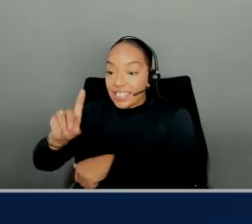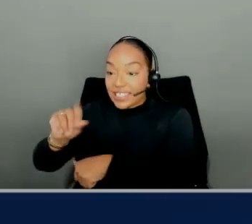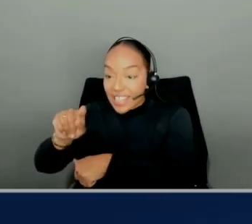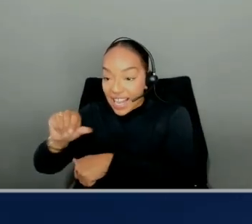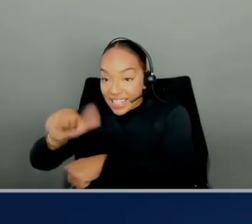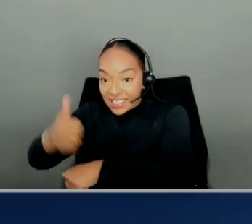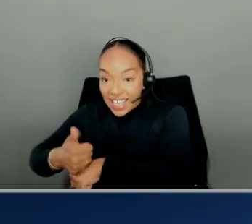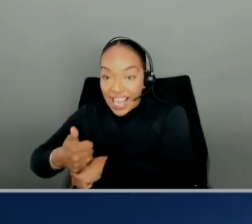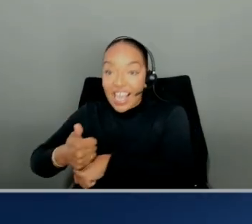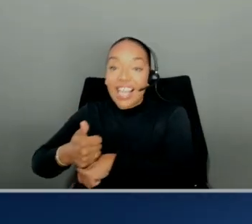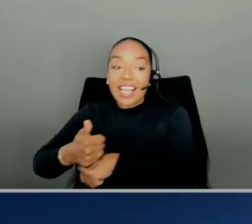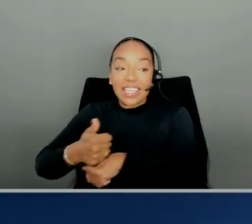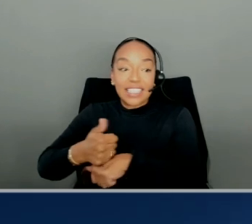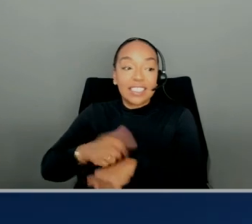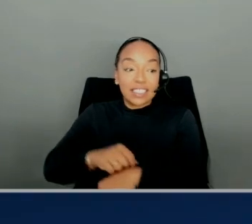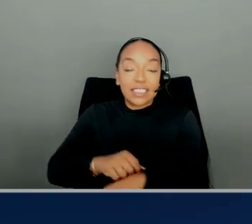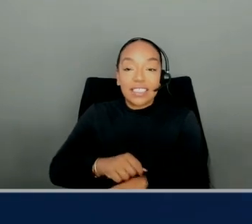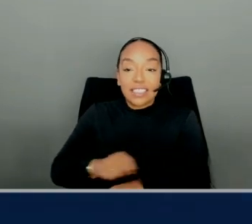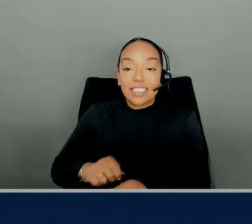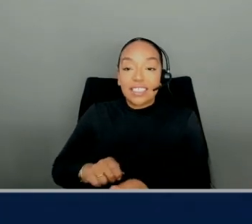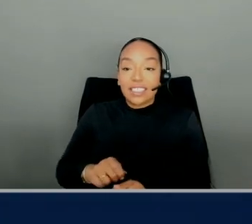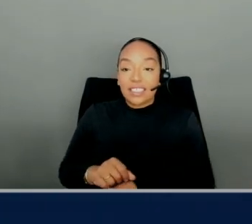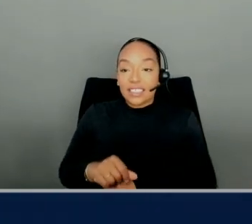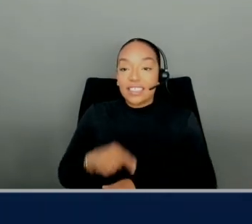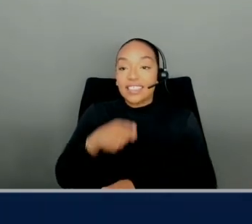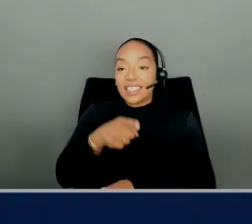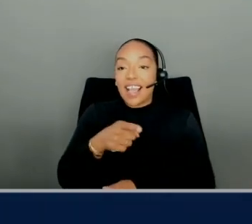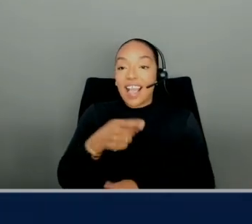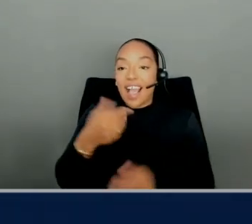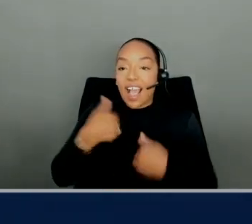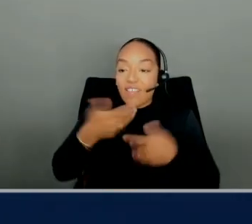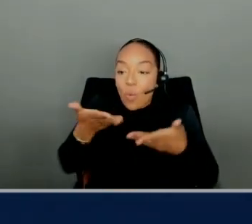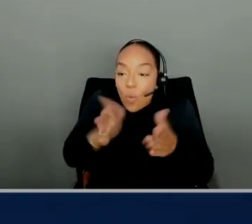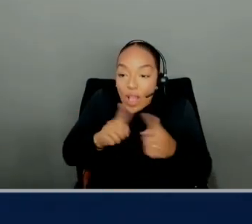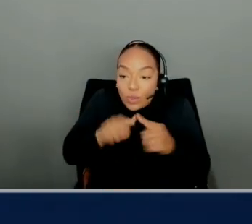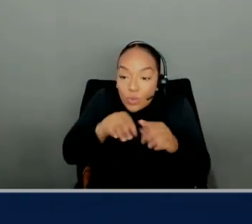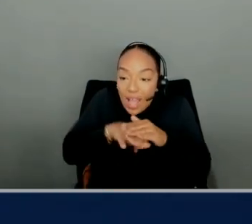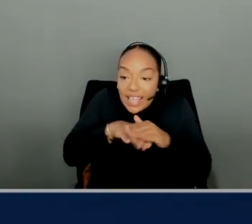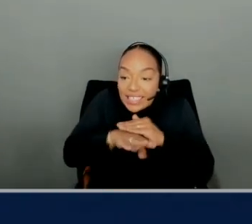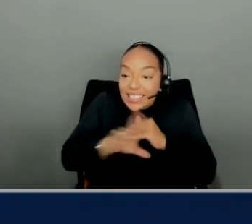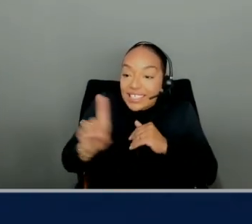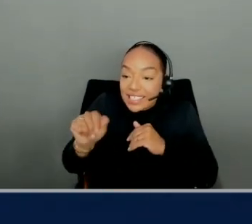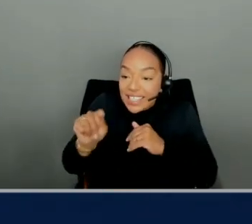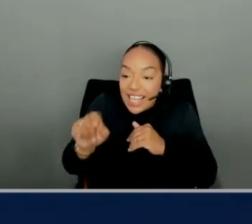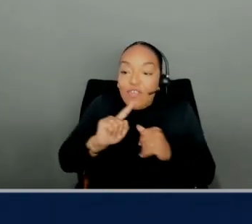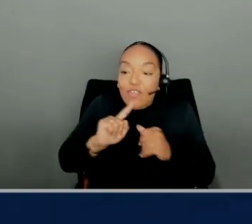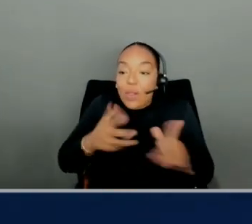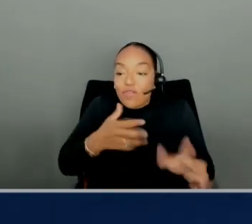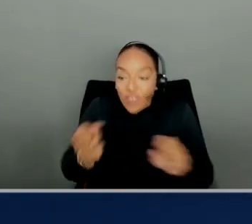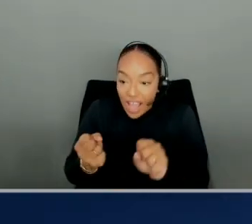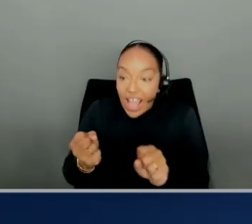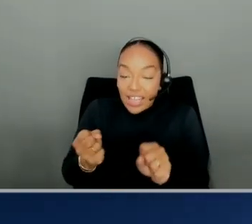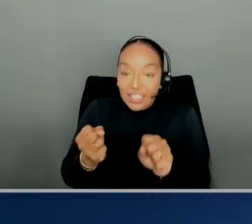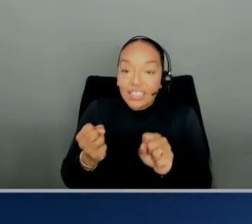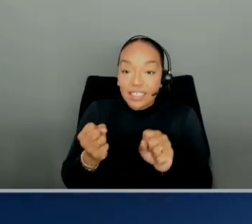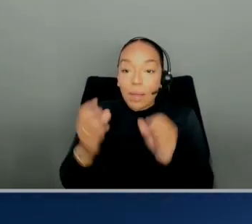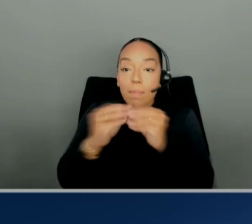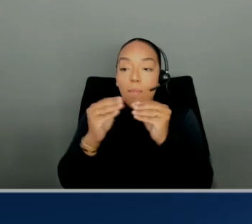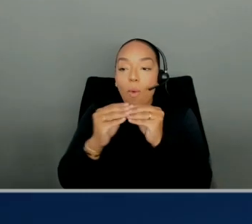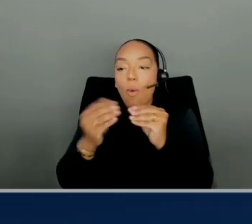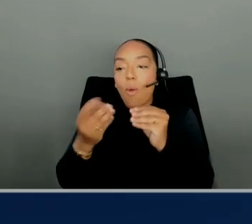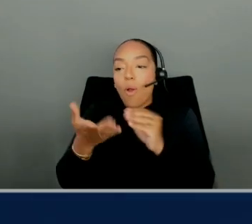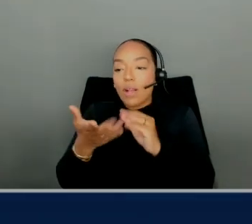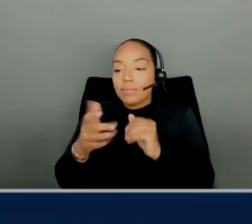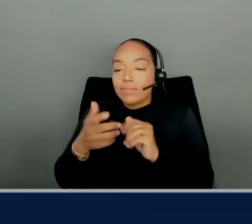exabytes. They want ways to get to access to that data very quickly and make it more automated. And so,